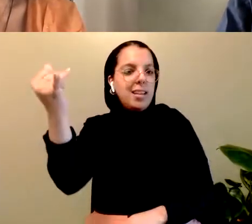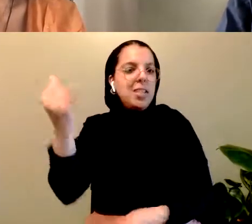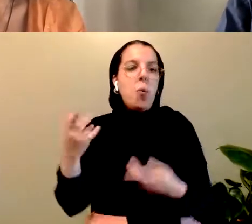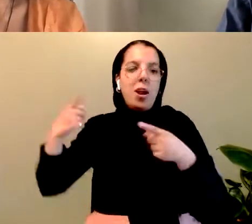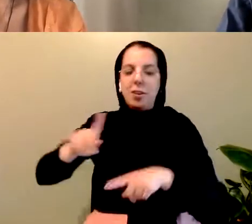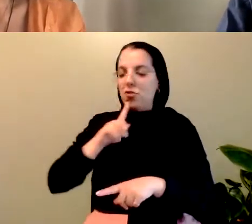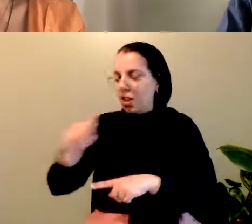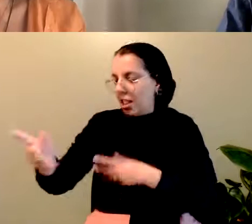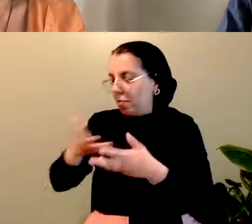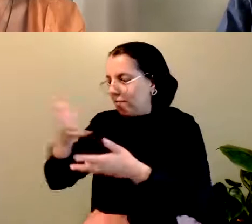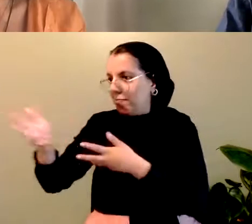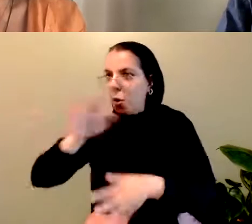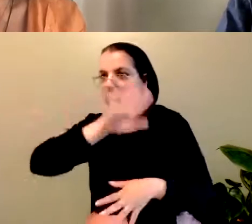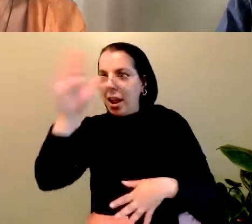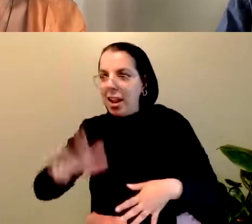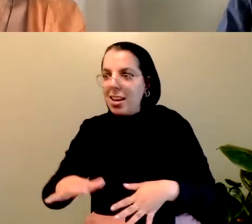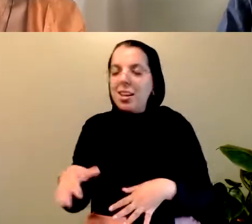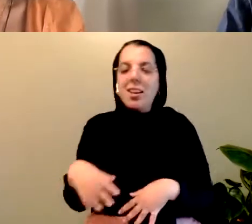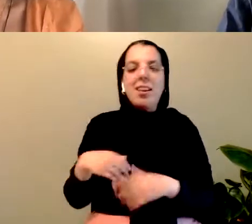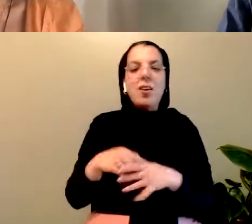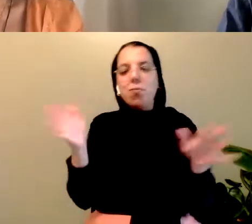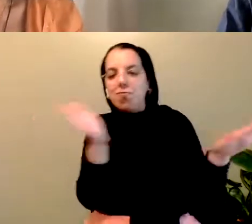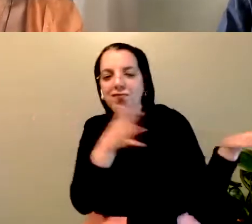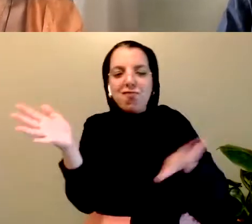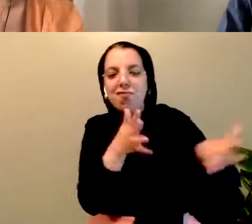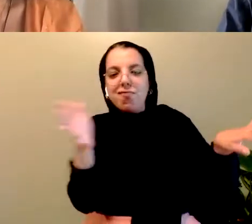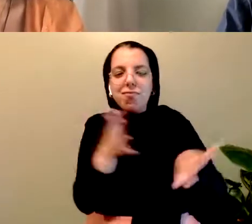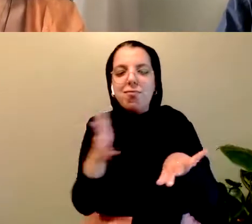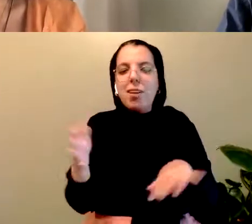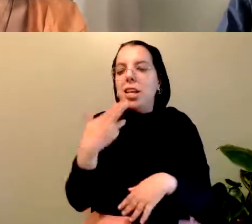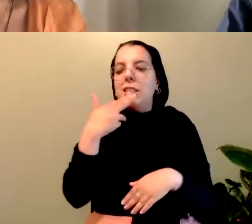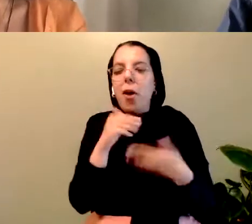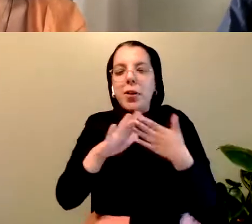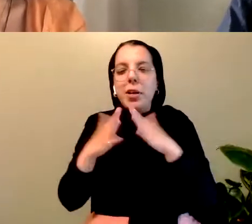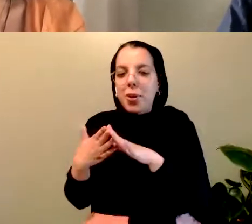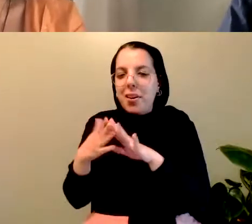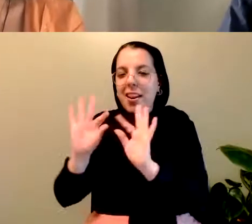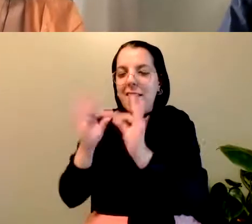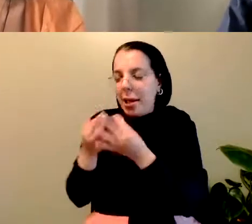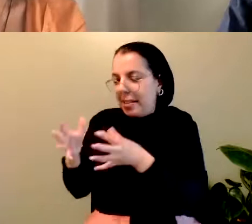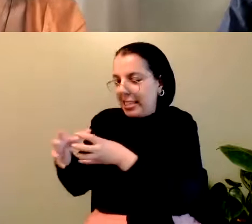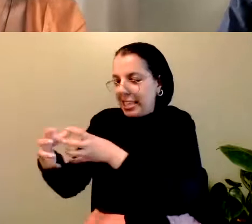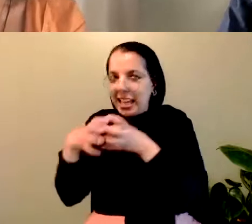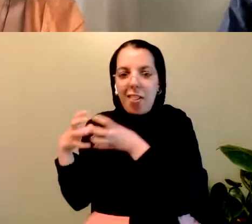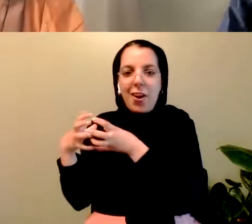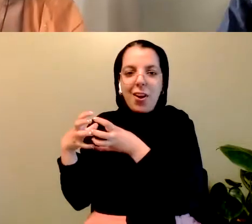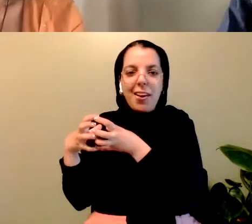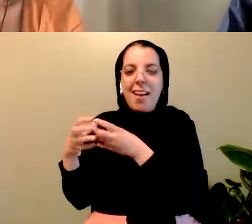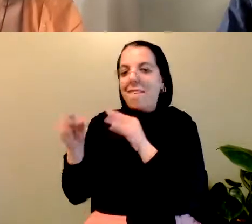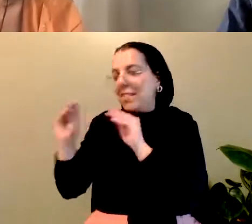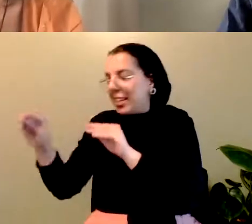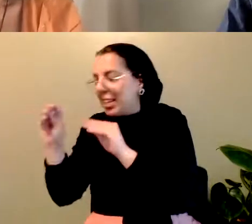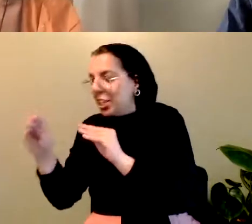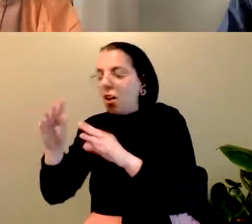in a sparse hall with my theatre and my community family together, feeding each other culture and